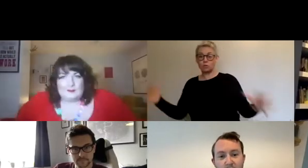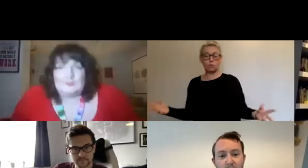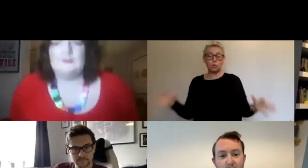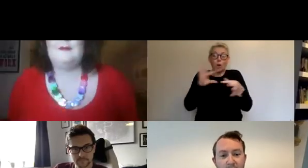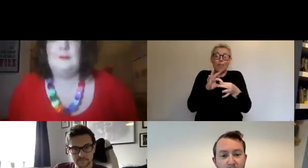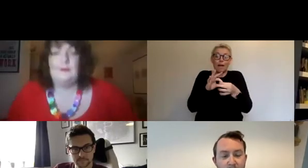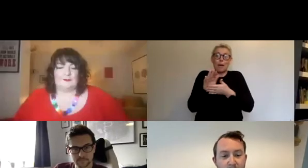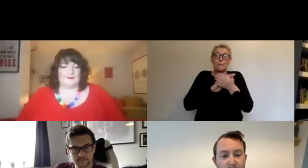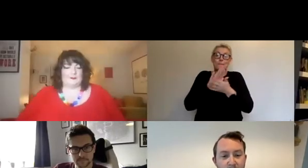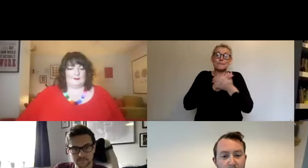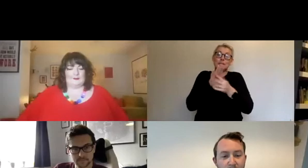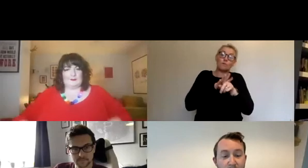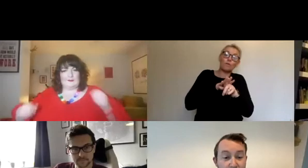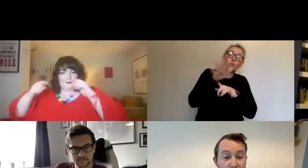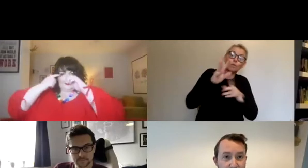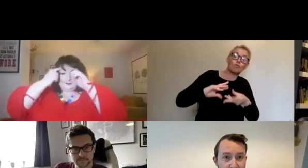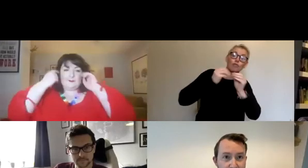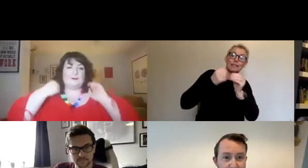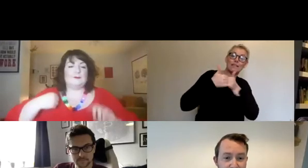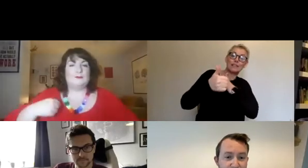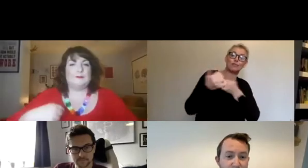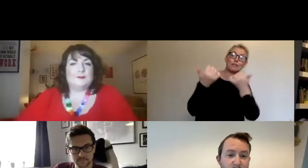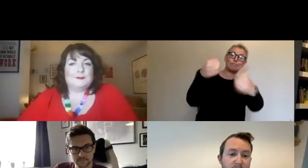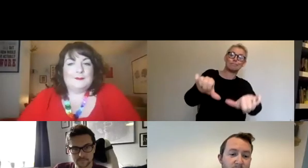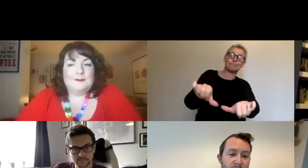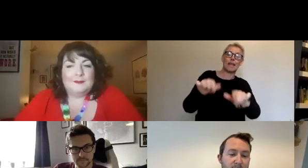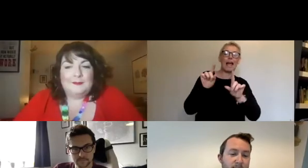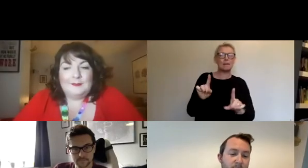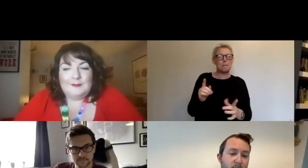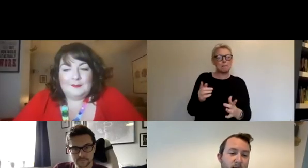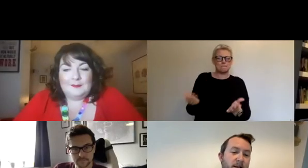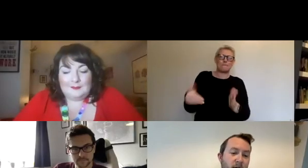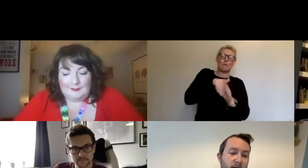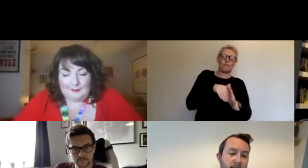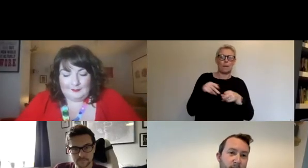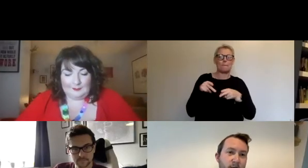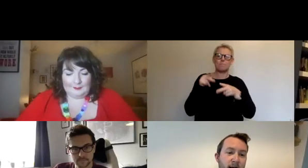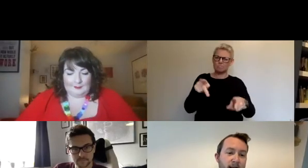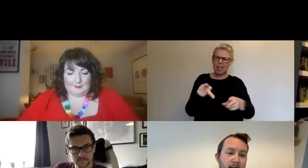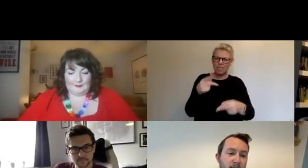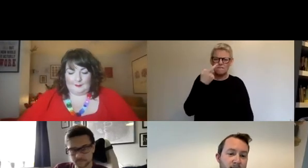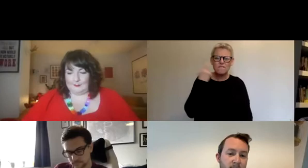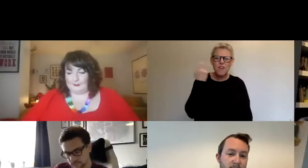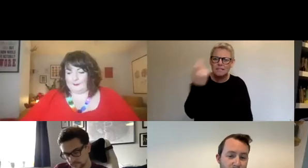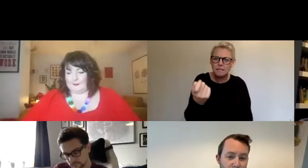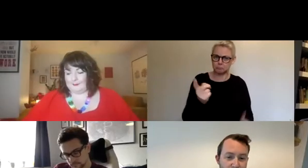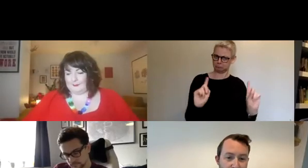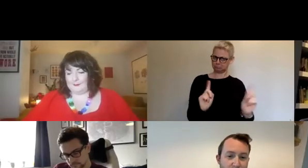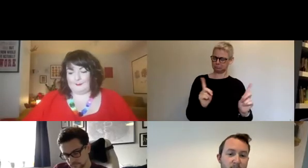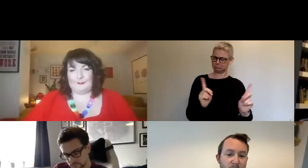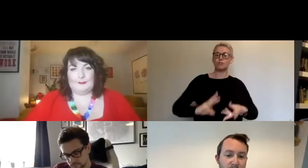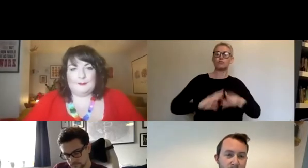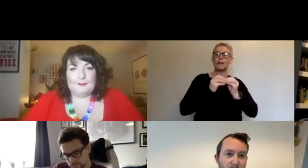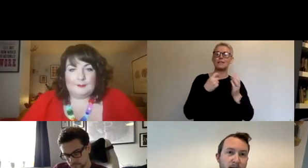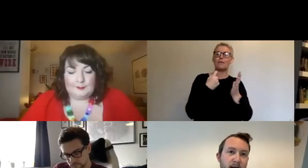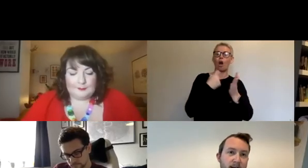part of that programme are Pathfinders. So these are themed creative R&D projects that are designed to lead